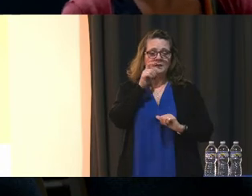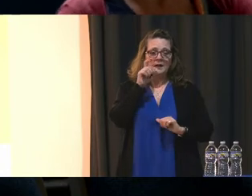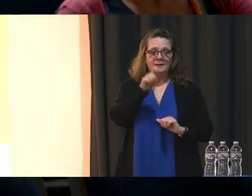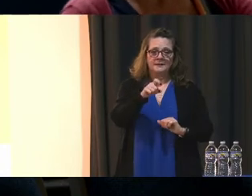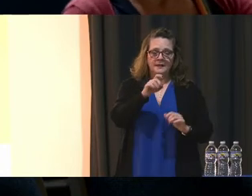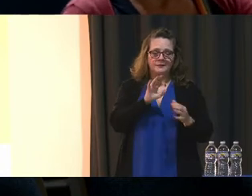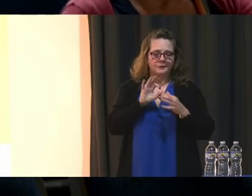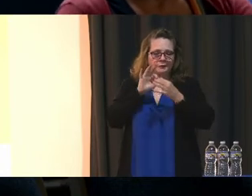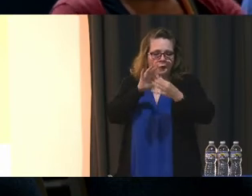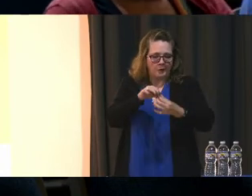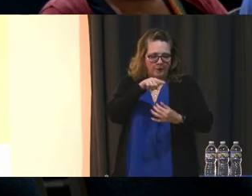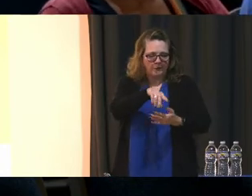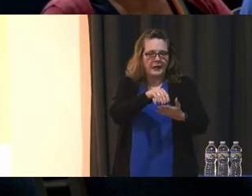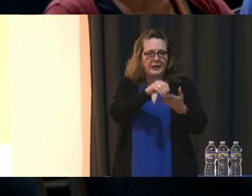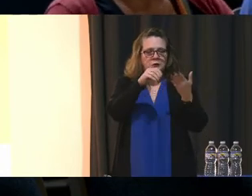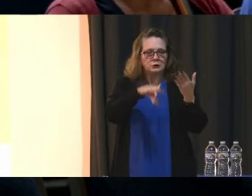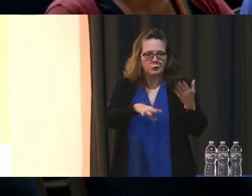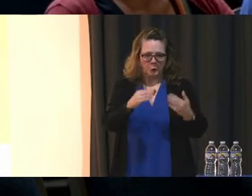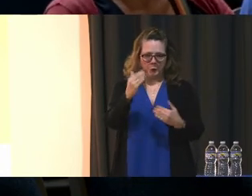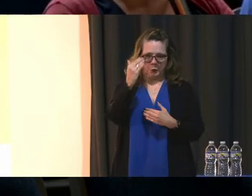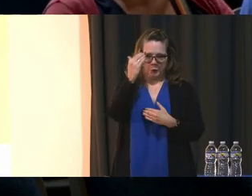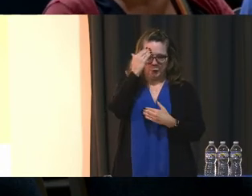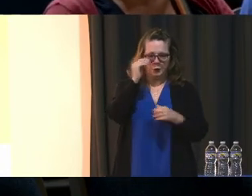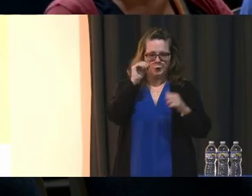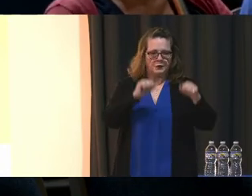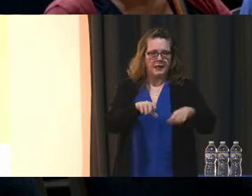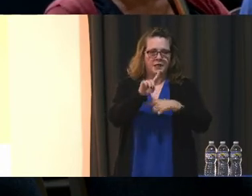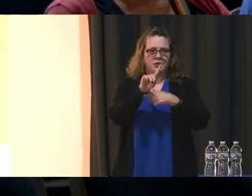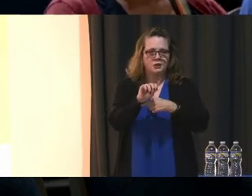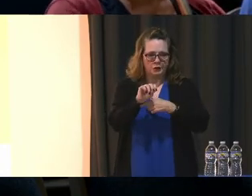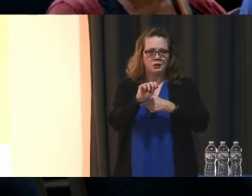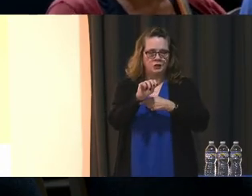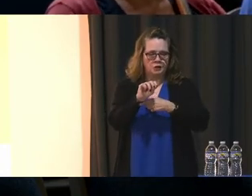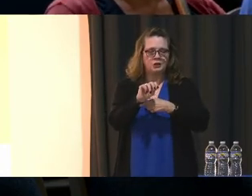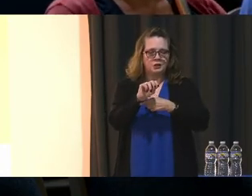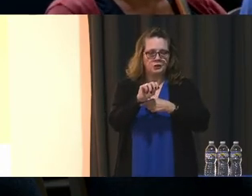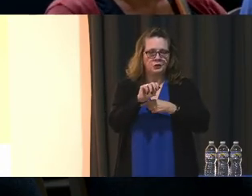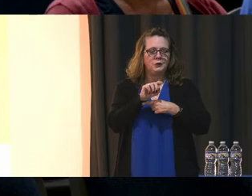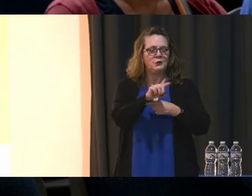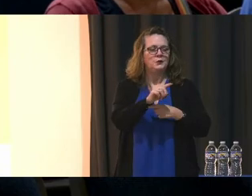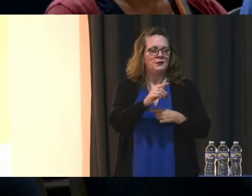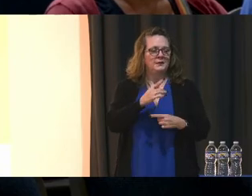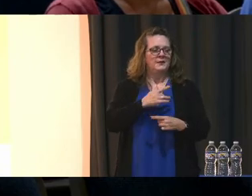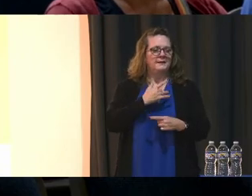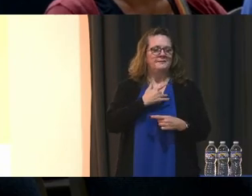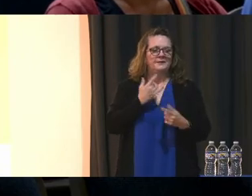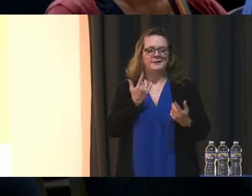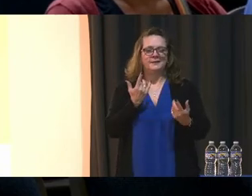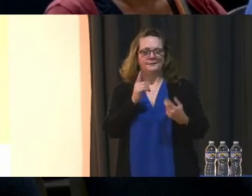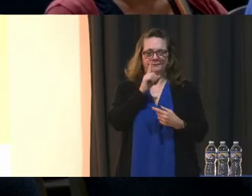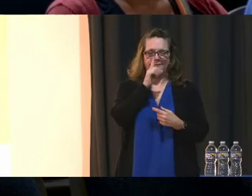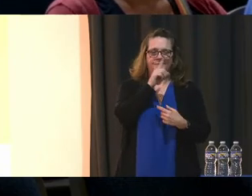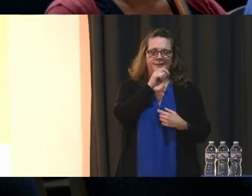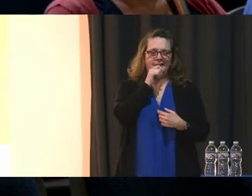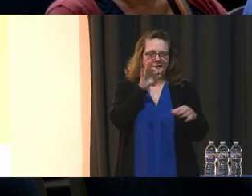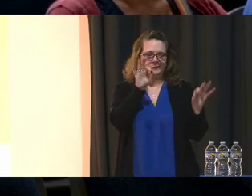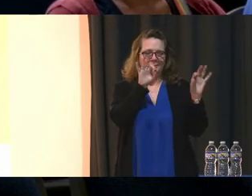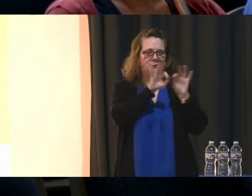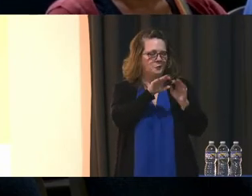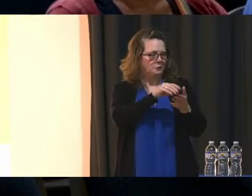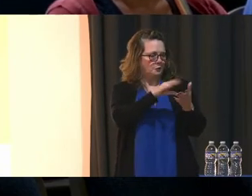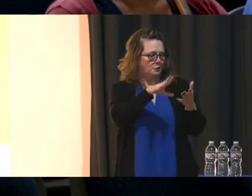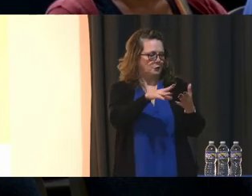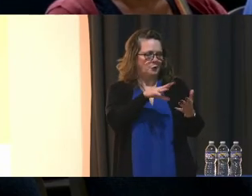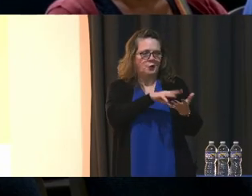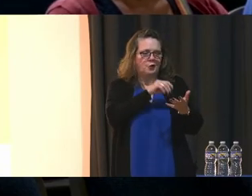tied to whether a student knows or can do, they feel very artificial and irrelevant to a student's learning